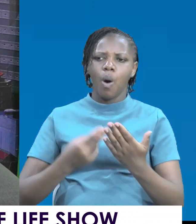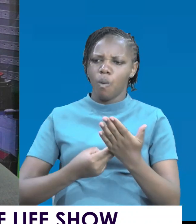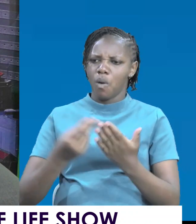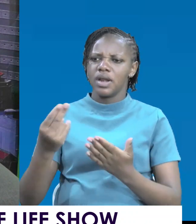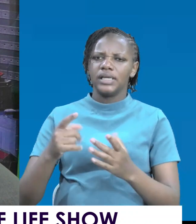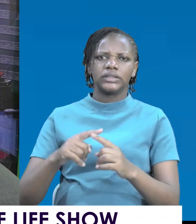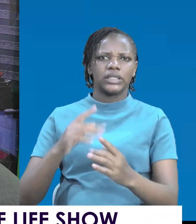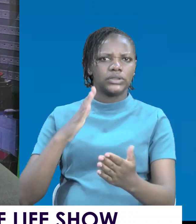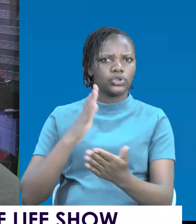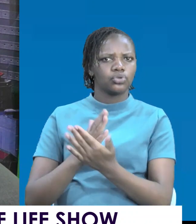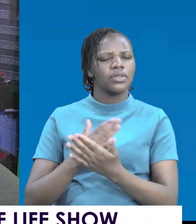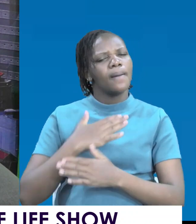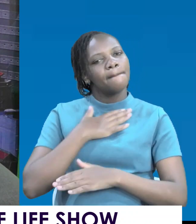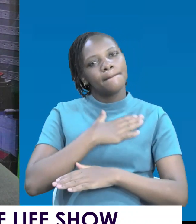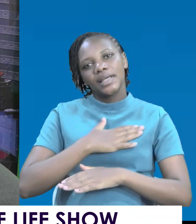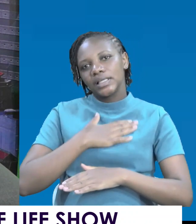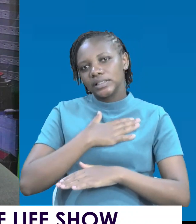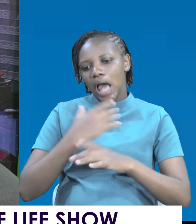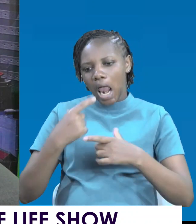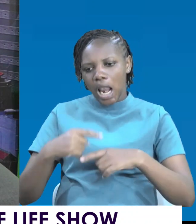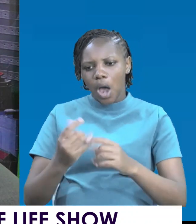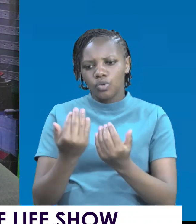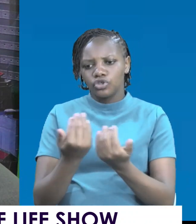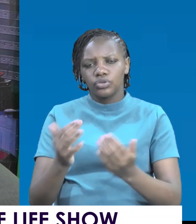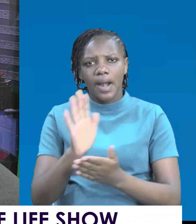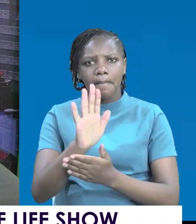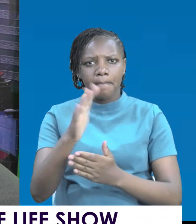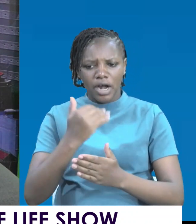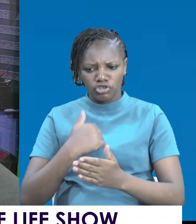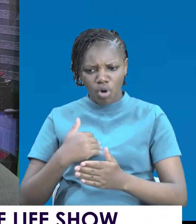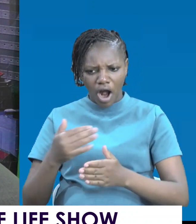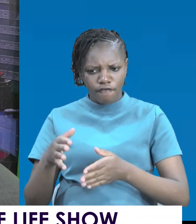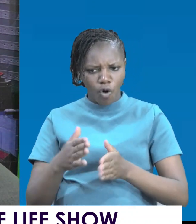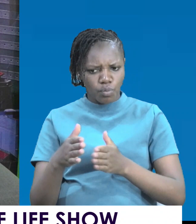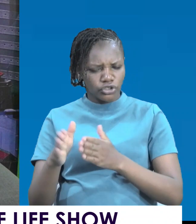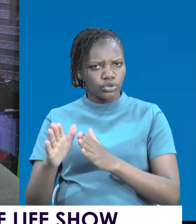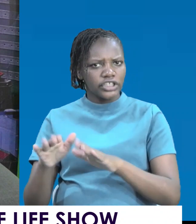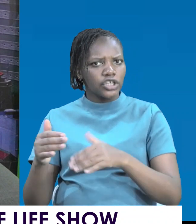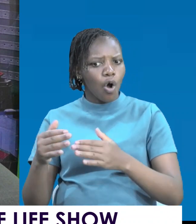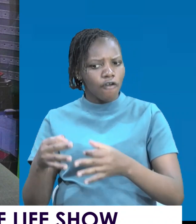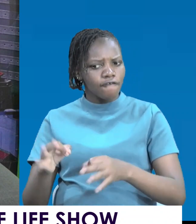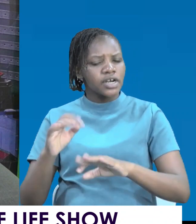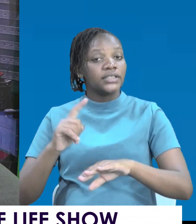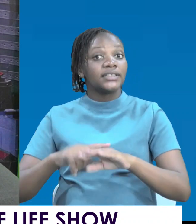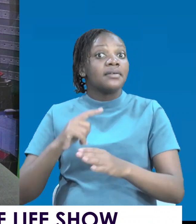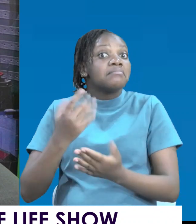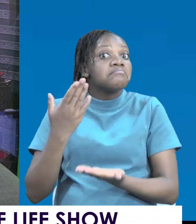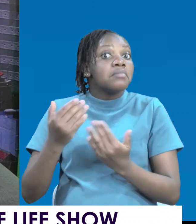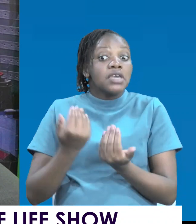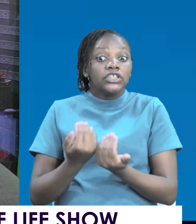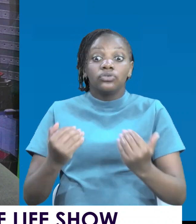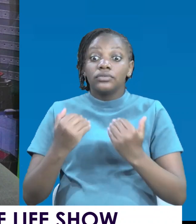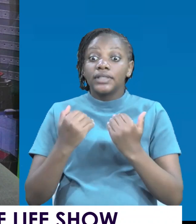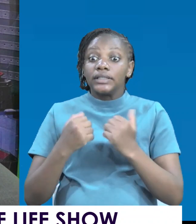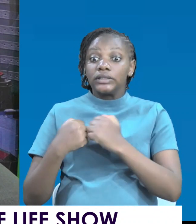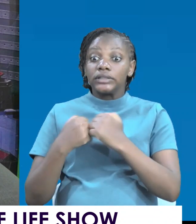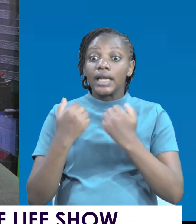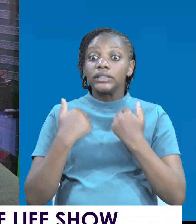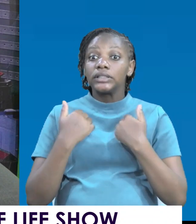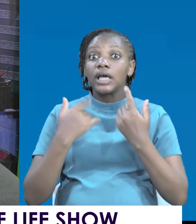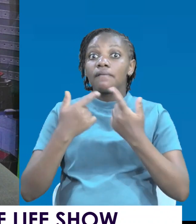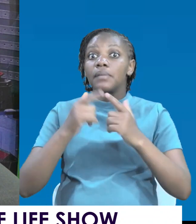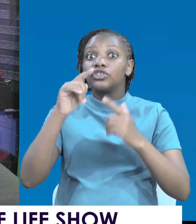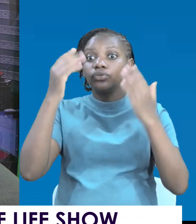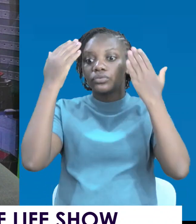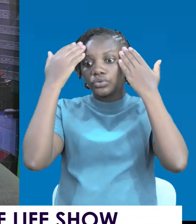Give your children some time. They may be going through some challenges, but you do not know what you are dealing with in your